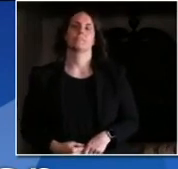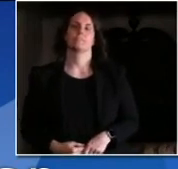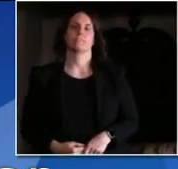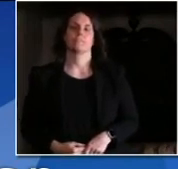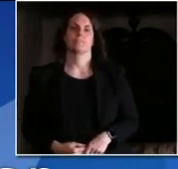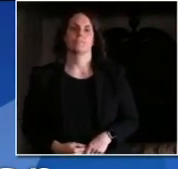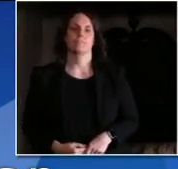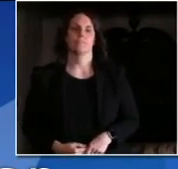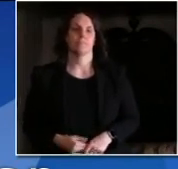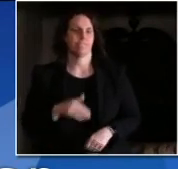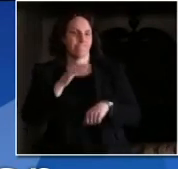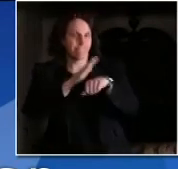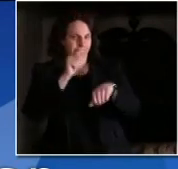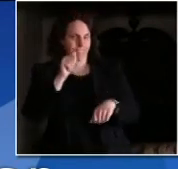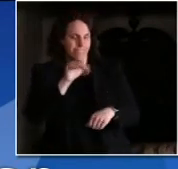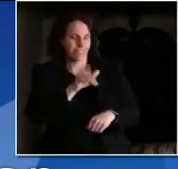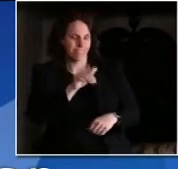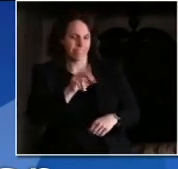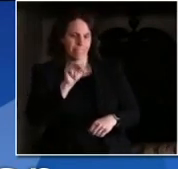NBC15?